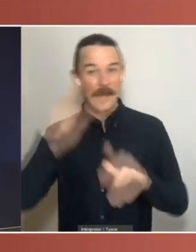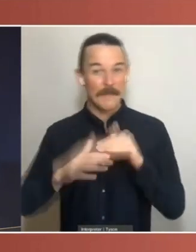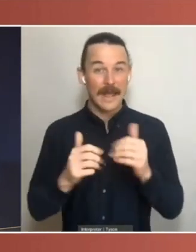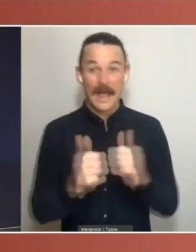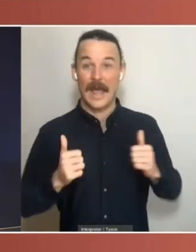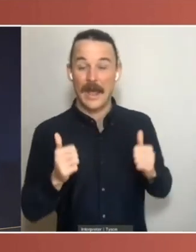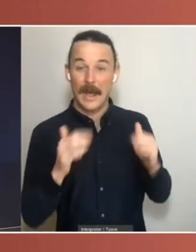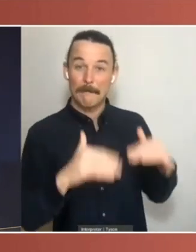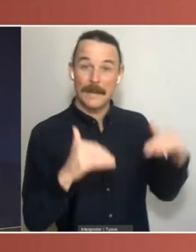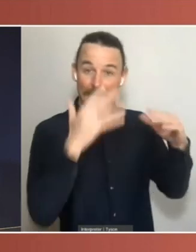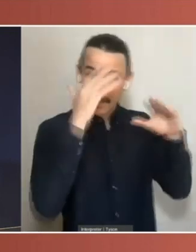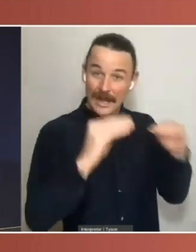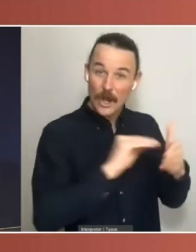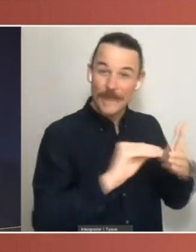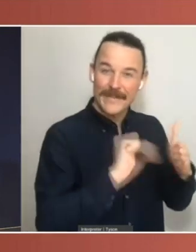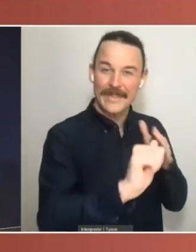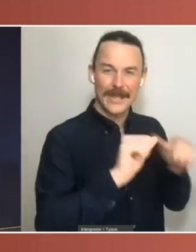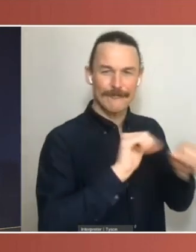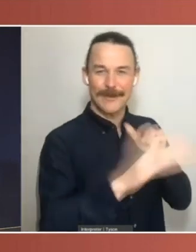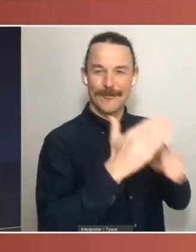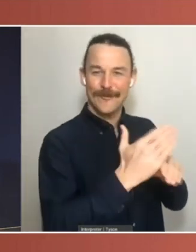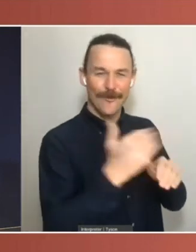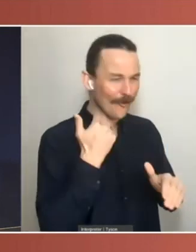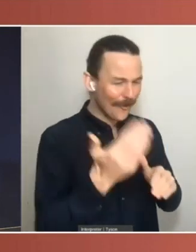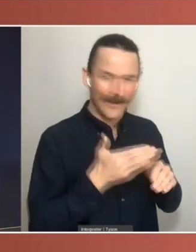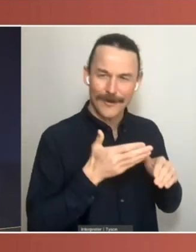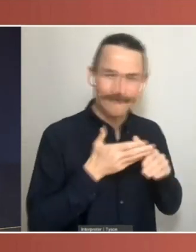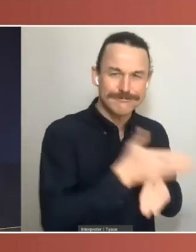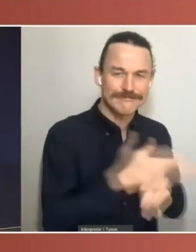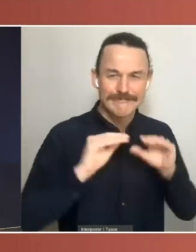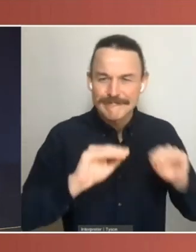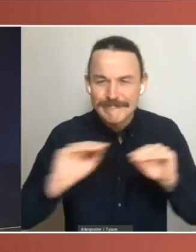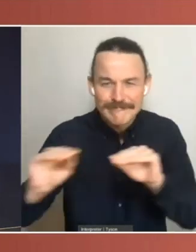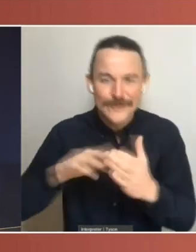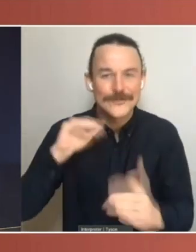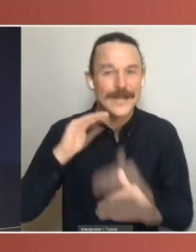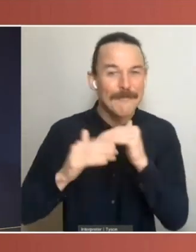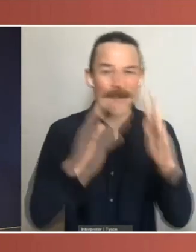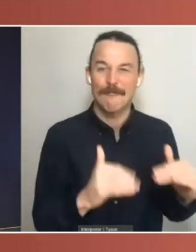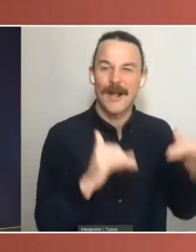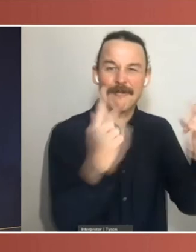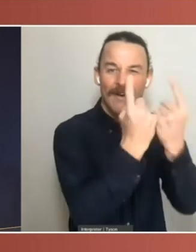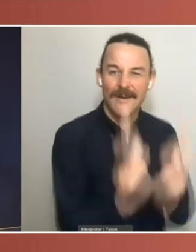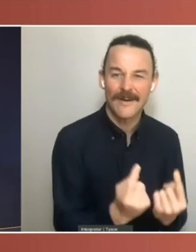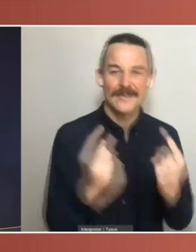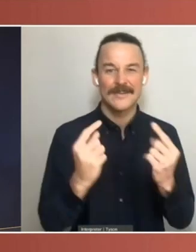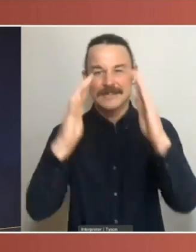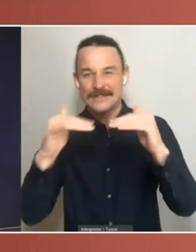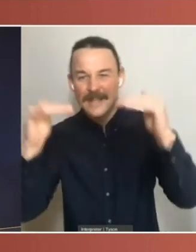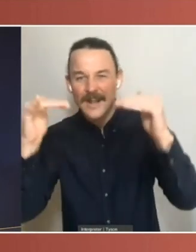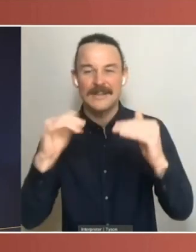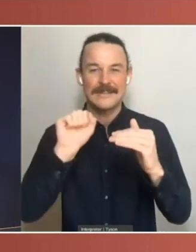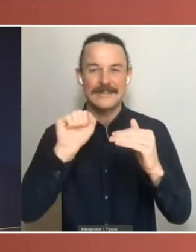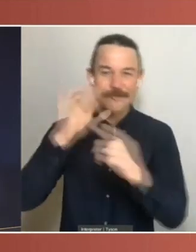which is always hard at work, educating students about Parliament, including about the Senate and its important work. Last year, the